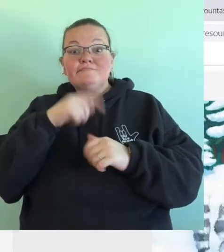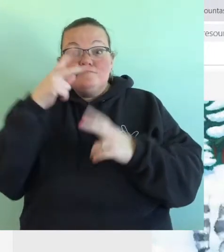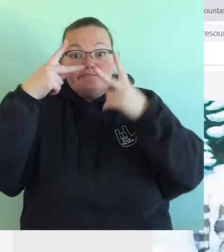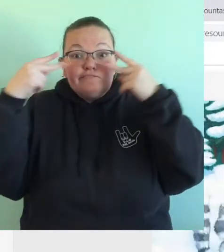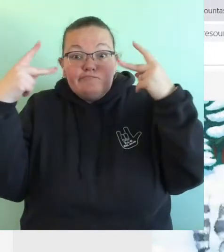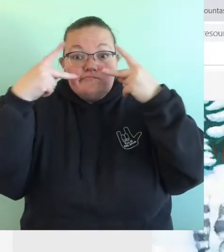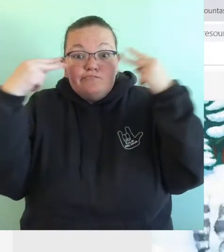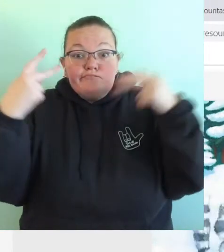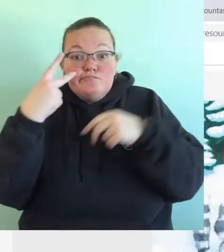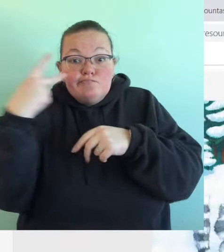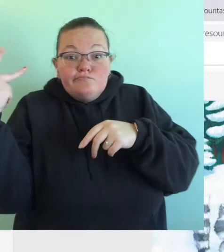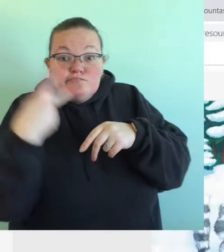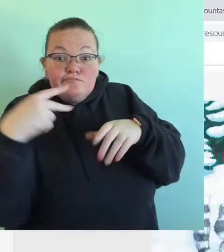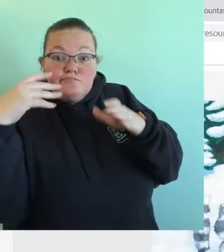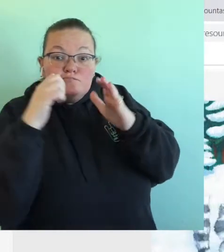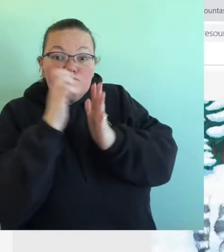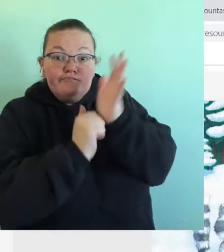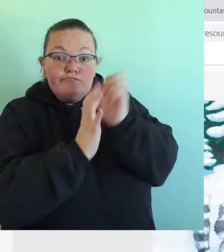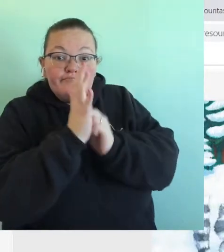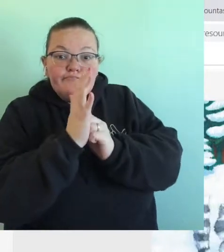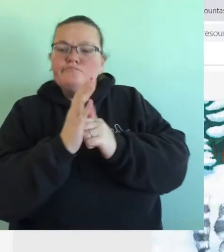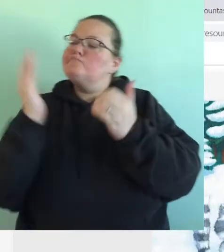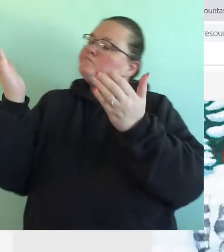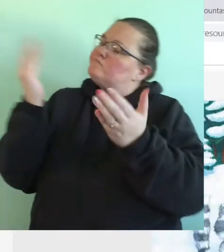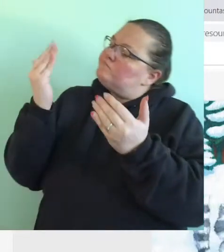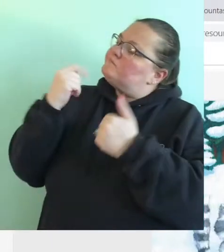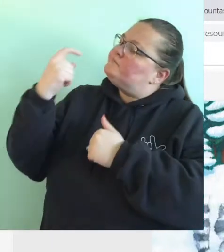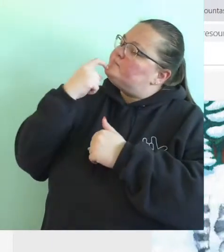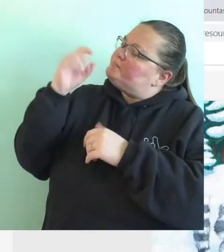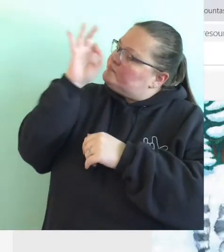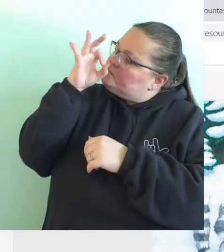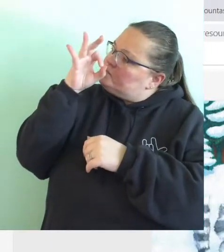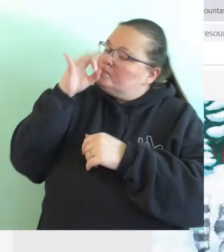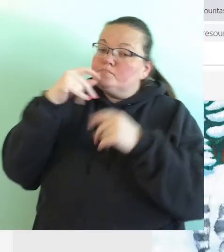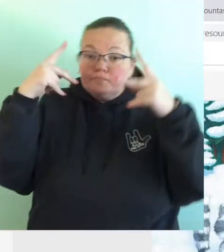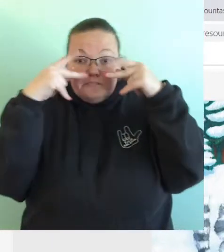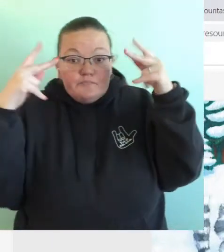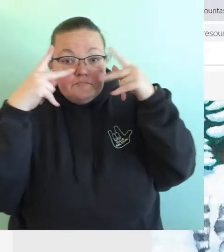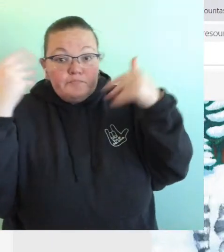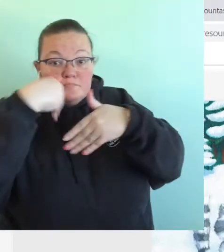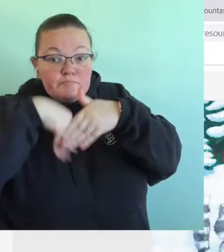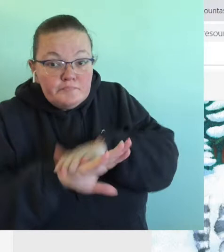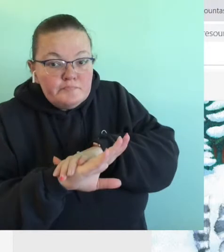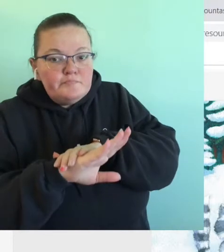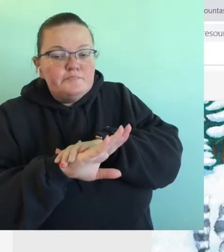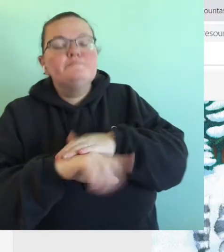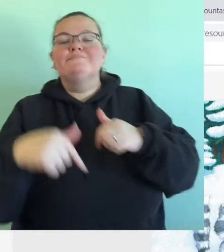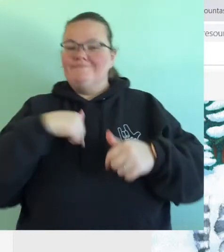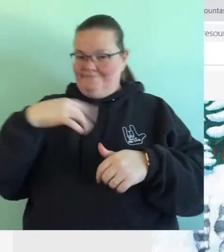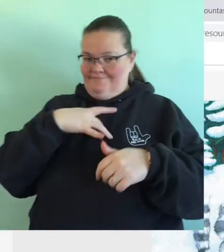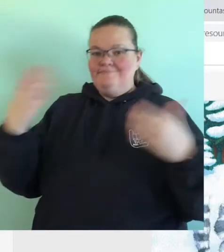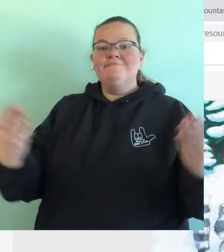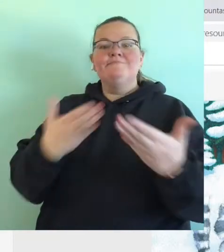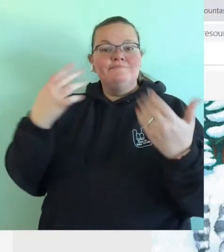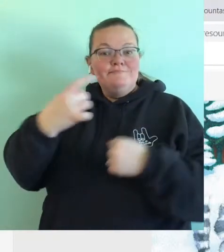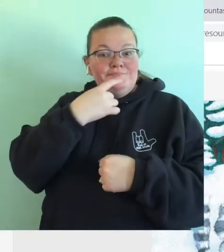A raccoon saw the mitten. Come in, said fox. The raccoon went in. I like it in